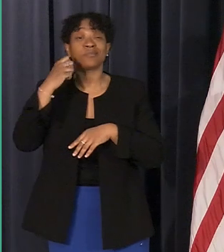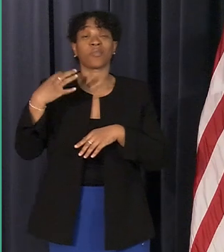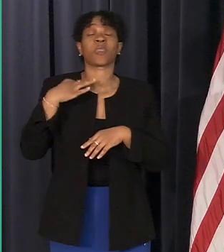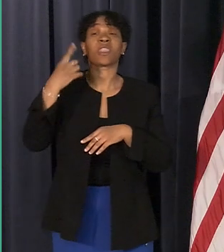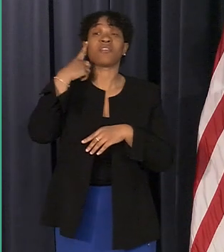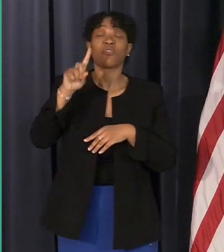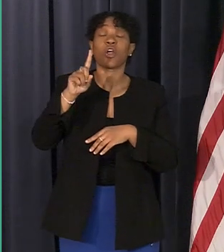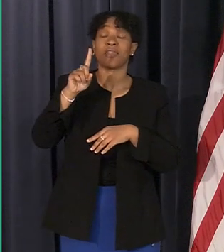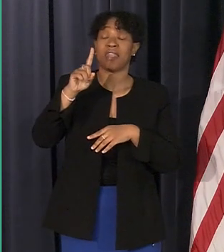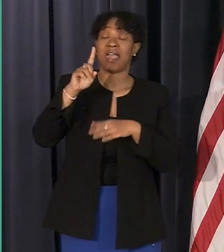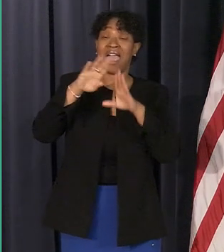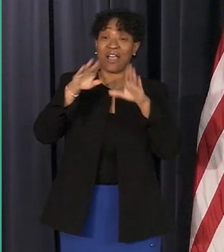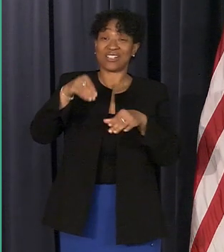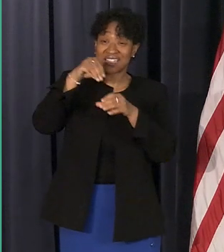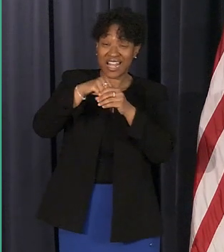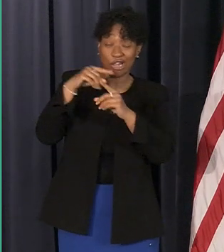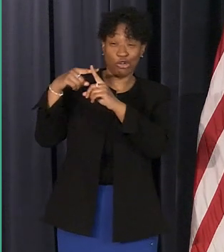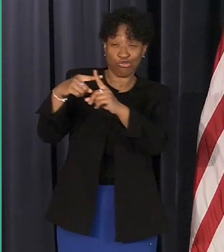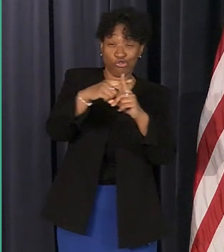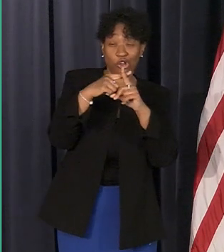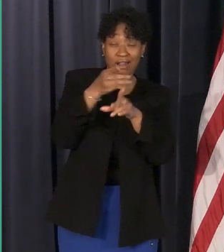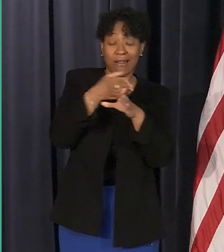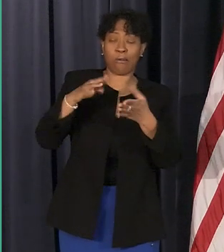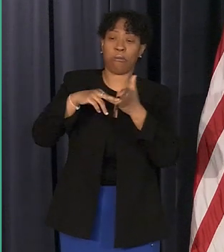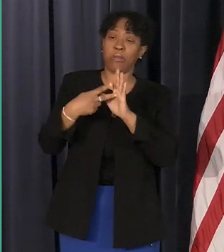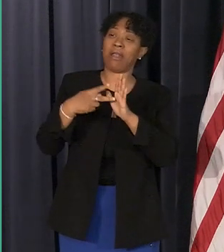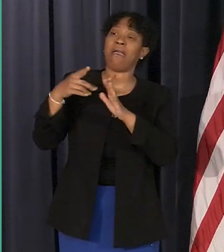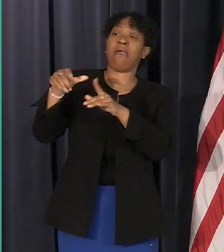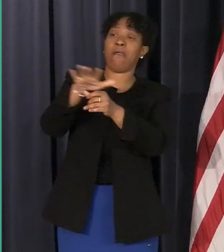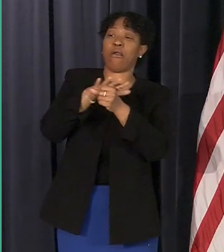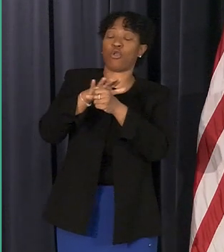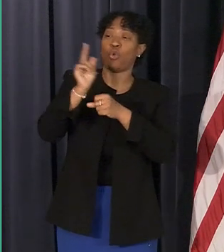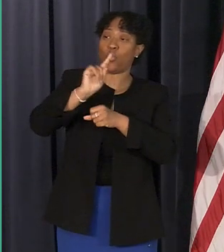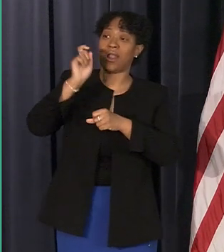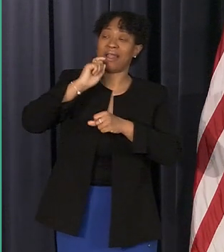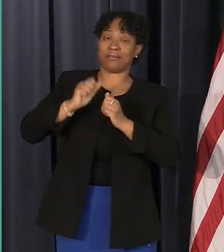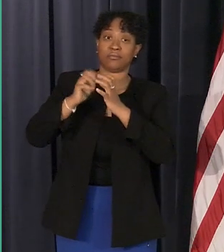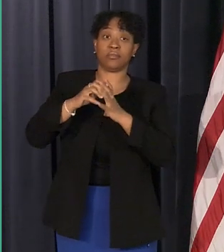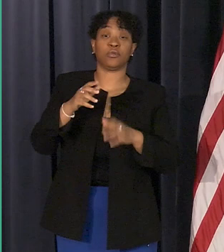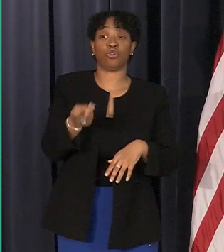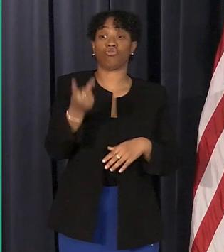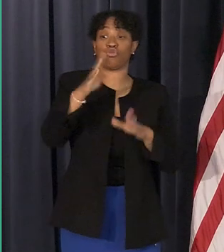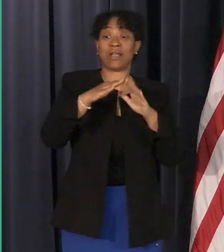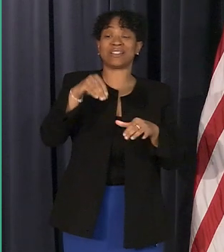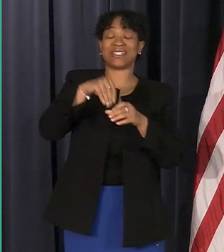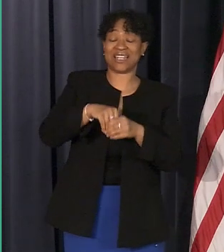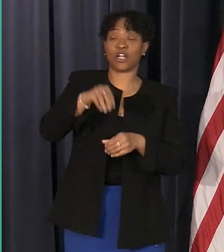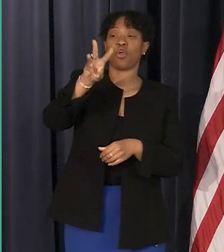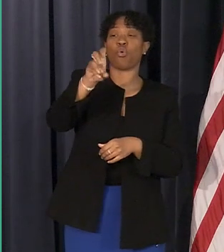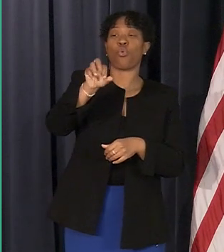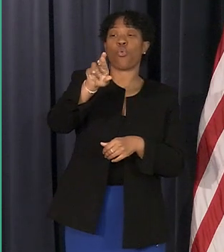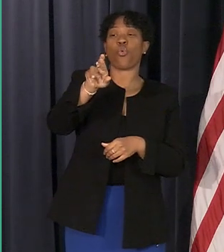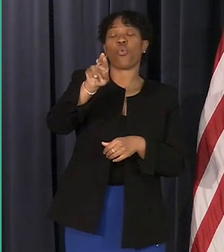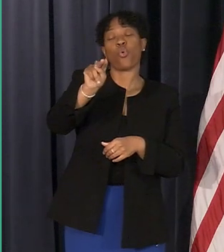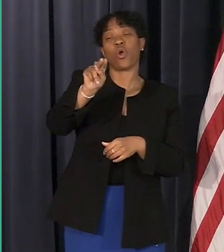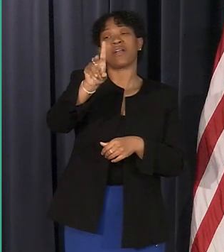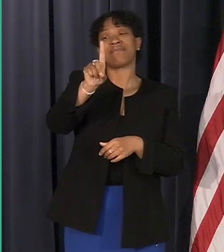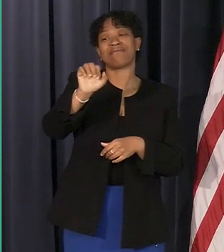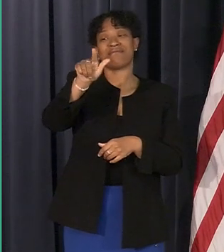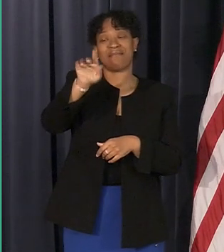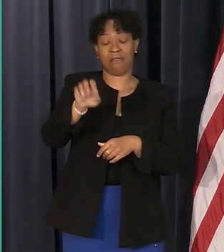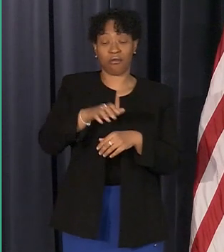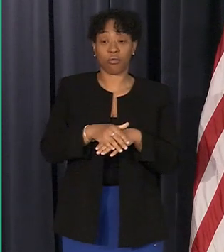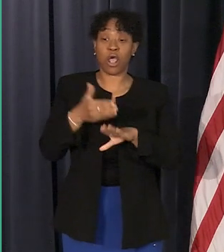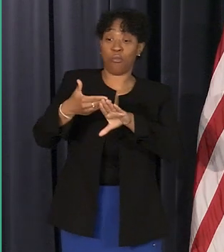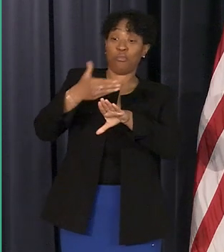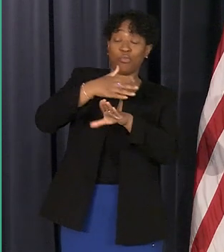in the targeted neighborhood in this case the two houses in warndale once pre-inspection takes